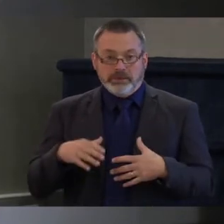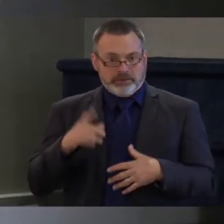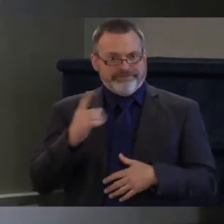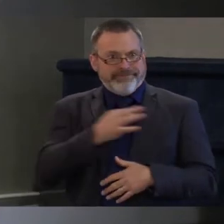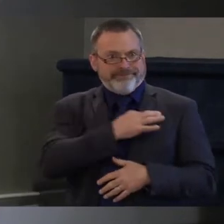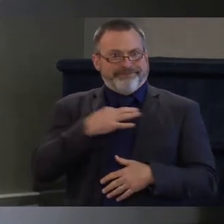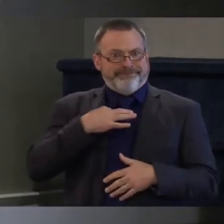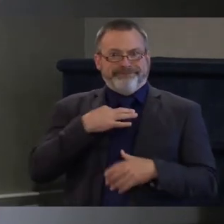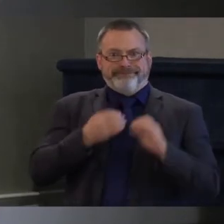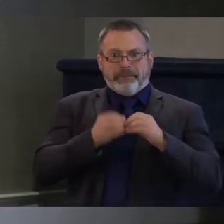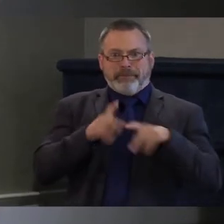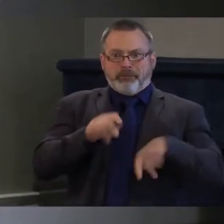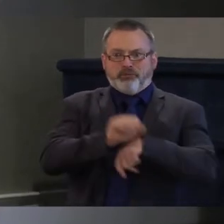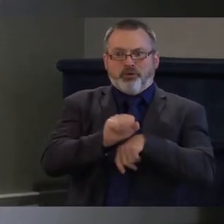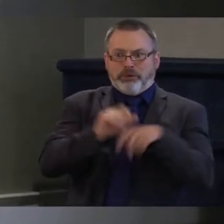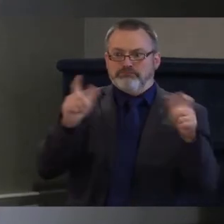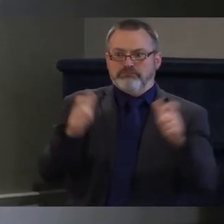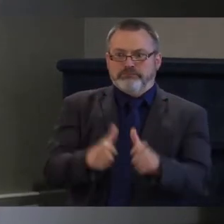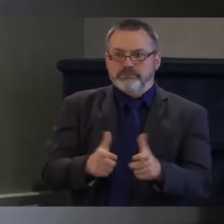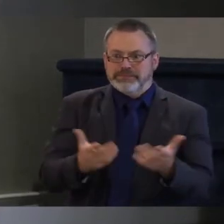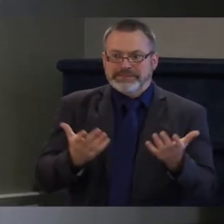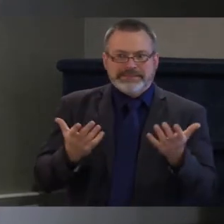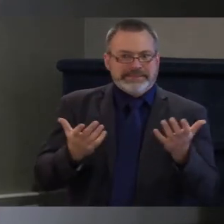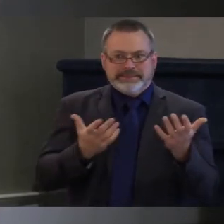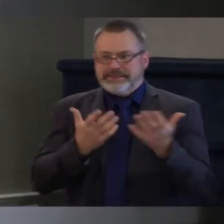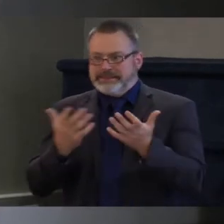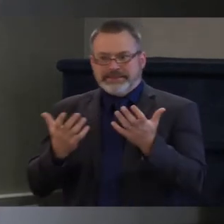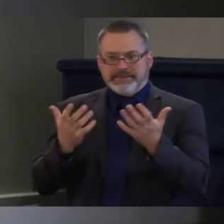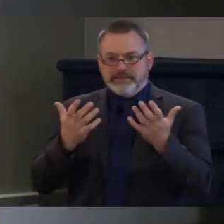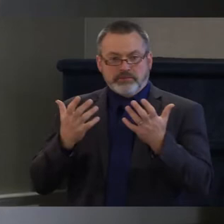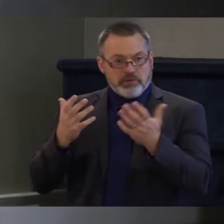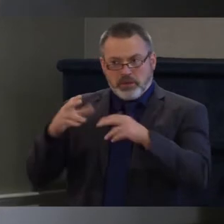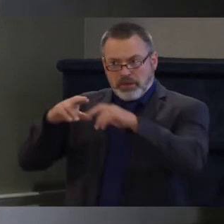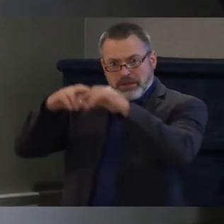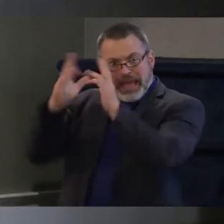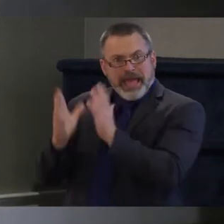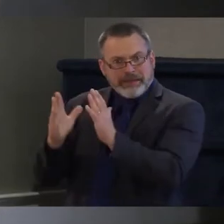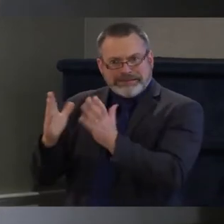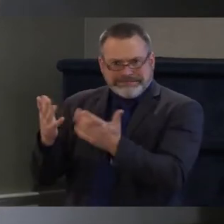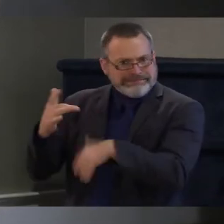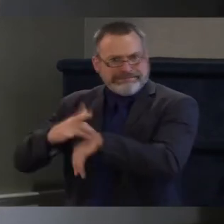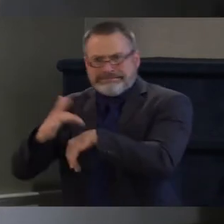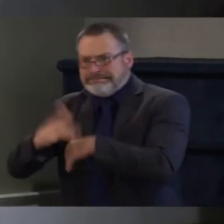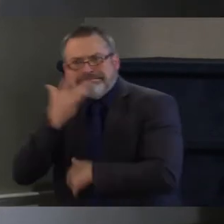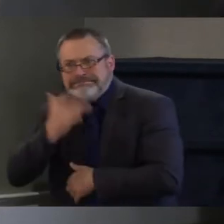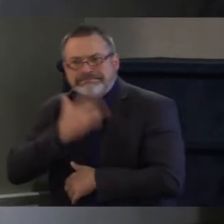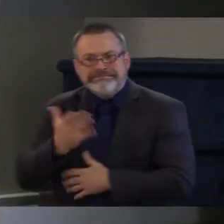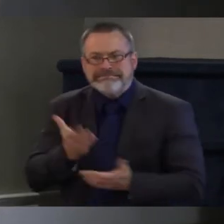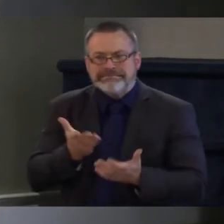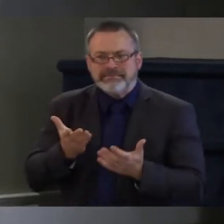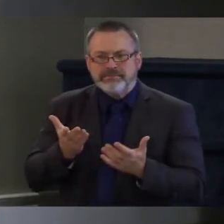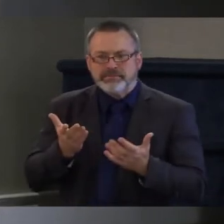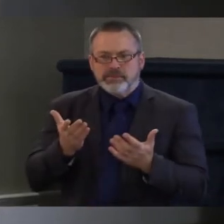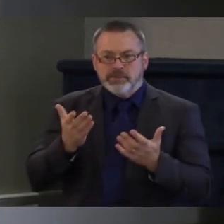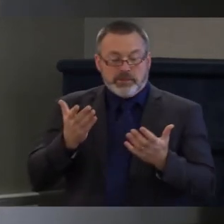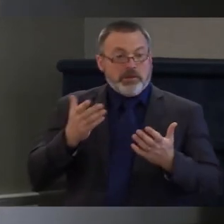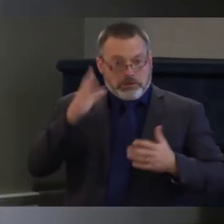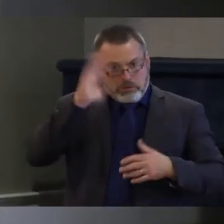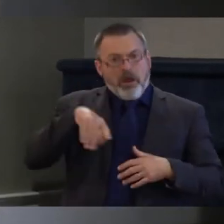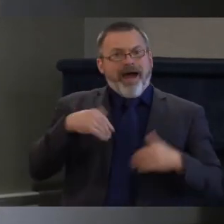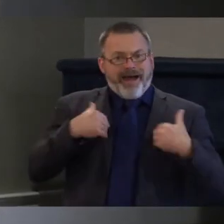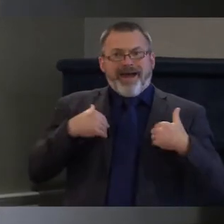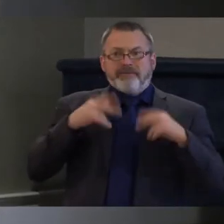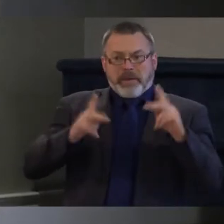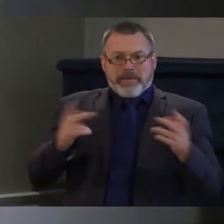but we haven't built the housing to make sure that all Vermonters, all workers, are able to live and work in the same place.